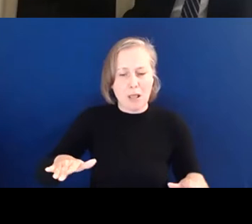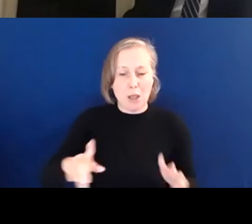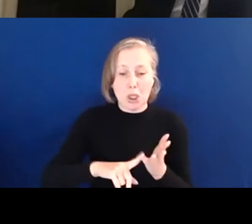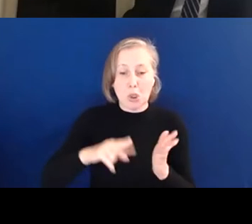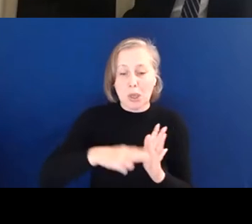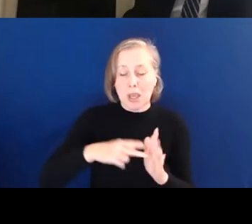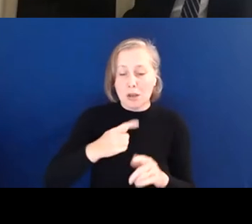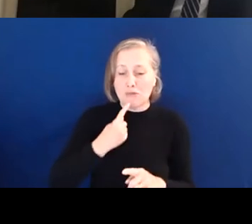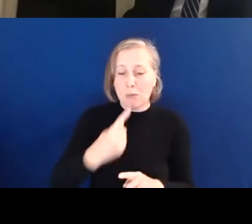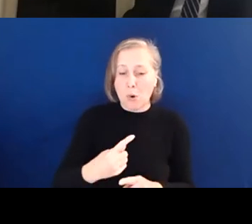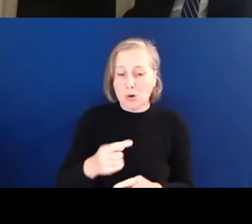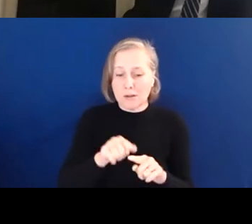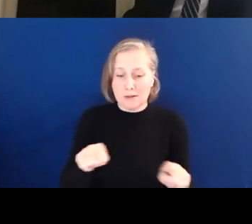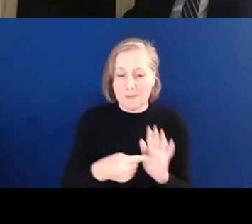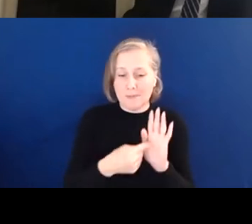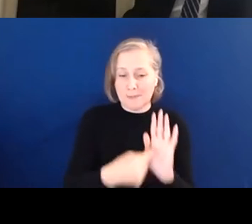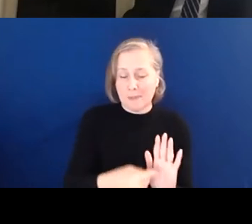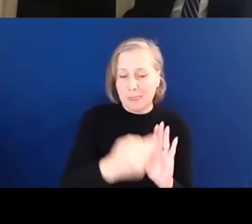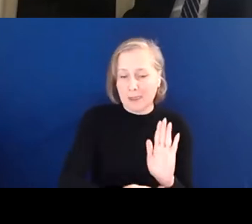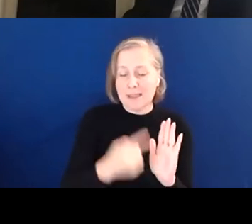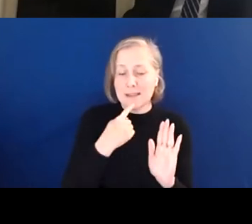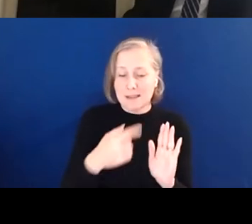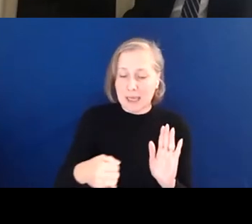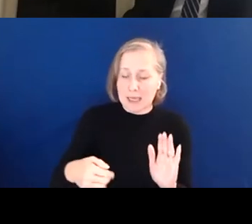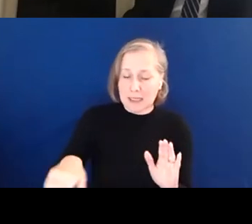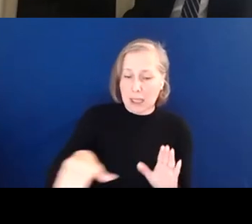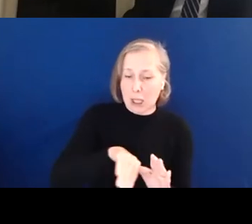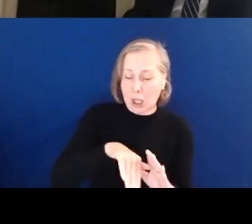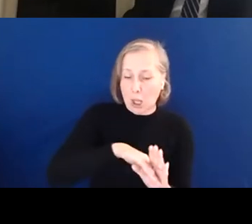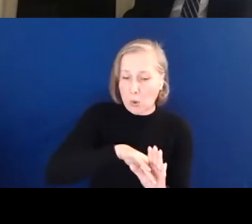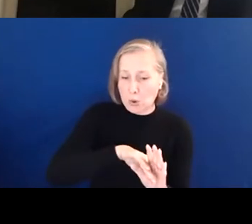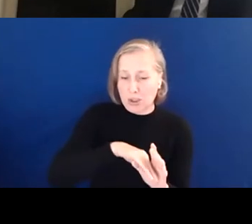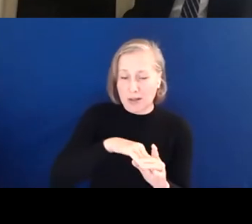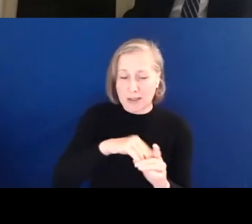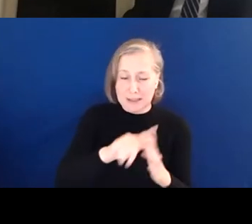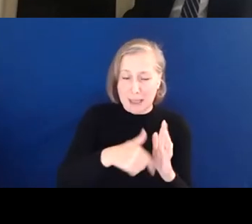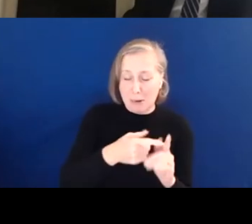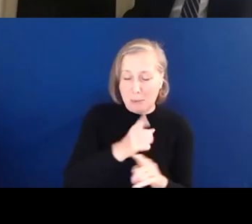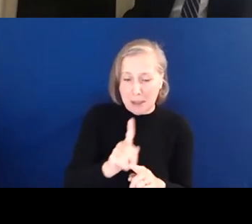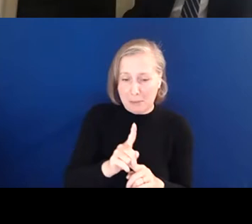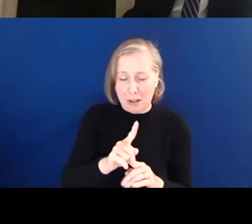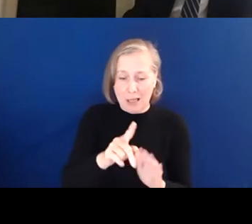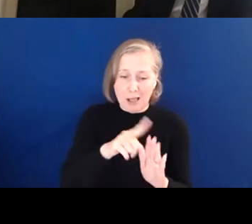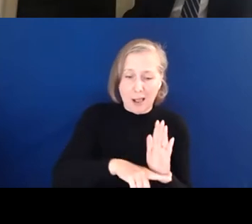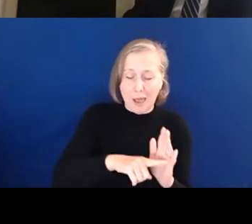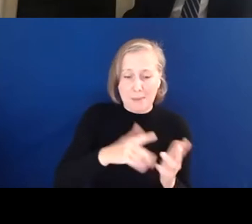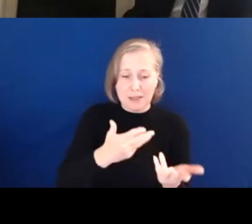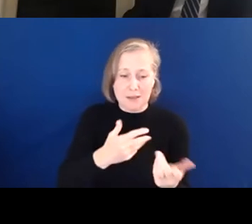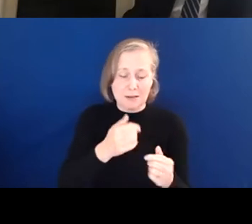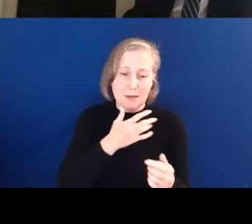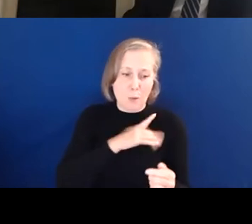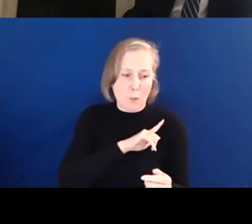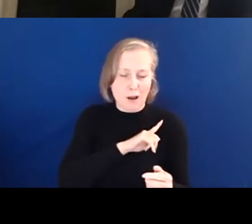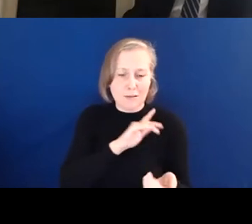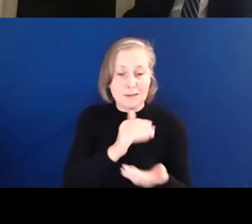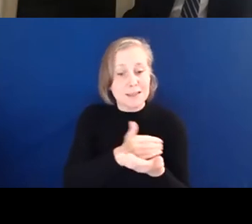people stated that the inclusion of disabled people in climate planning is essential, not just to ensure the safety of disabled people,